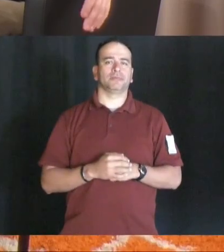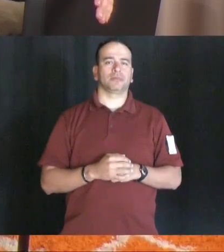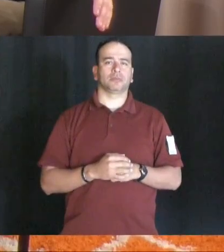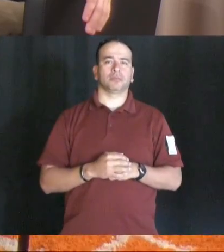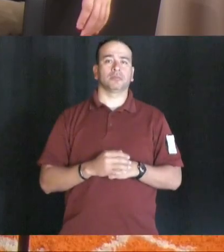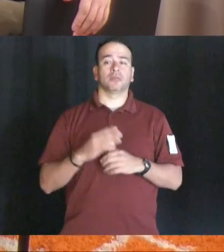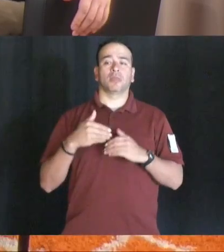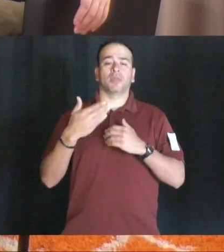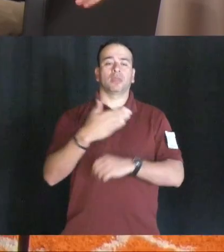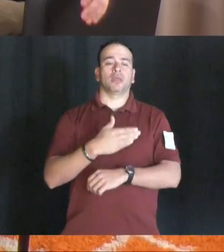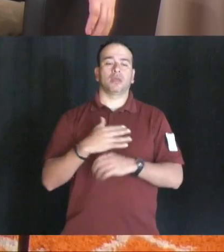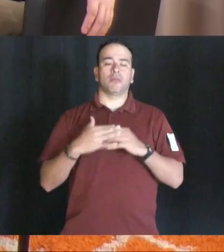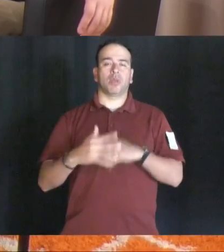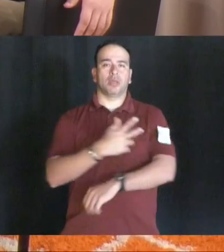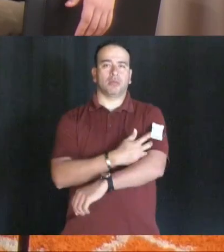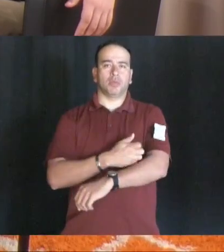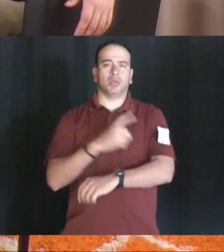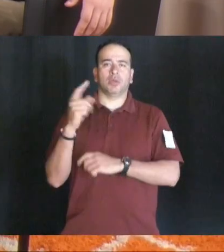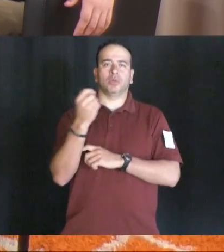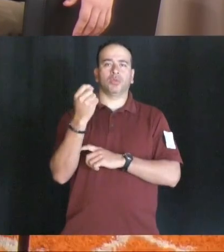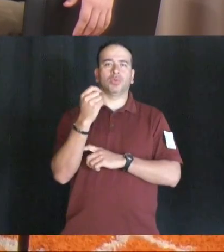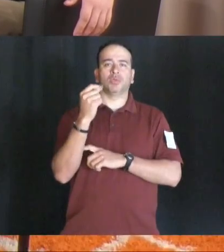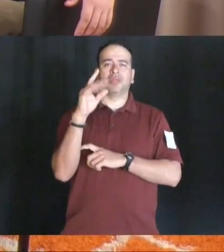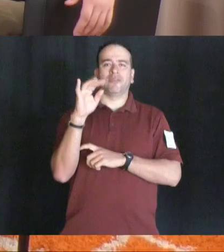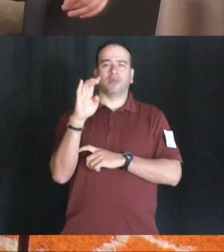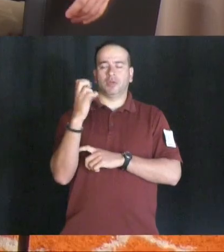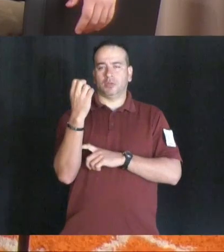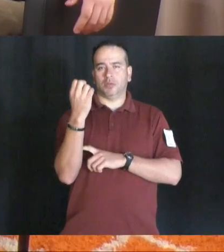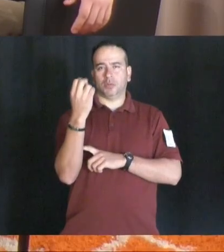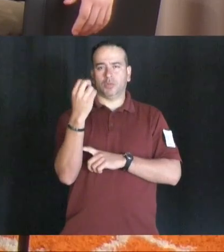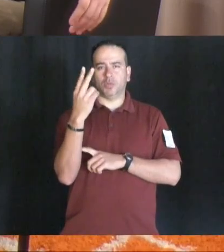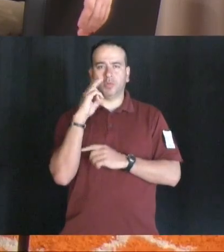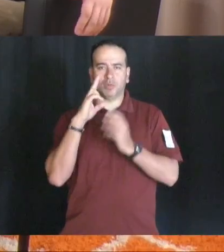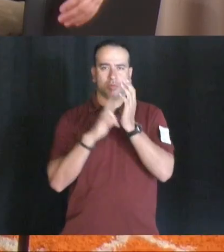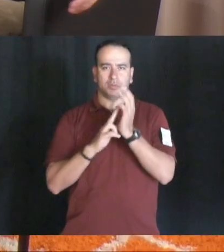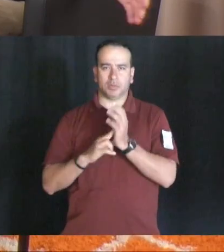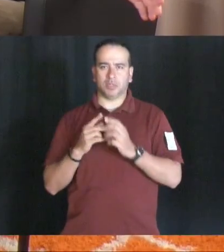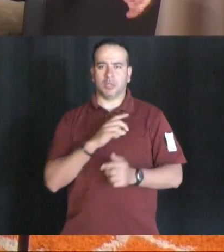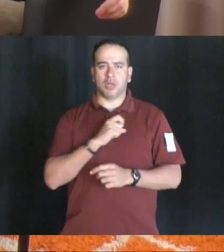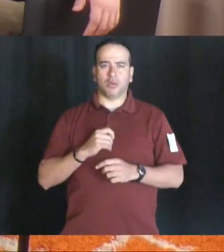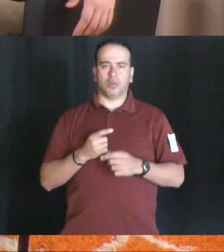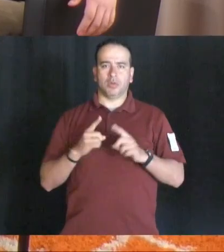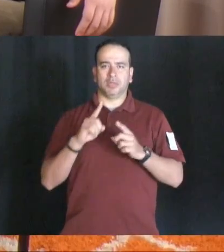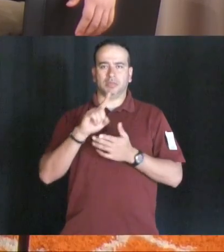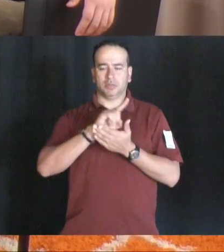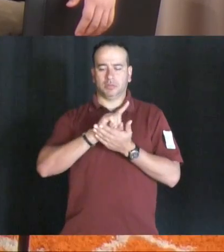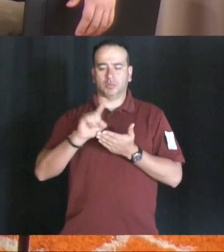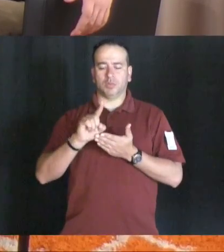the next blood drive is on Tuesday February 12th sign up with a senior class officer during lunch all this week